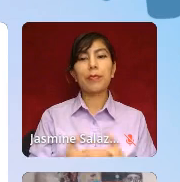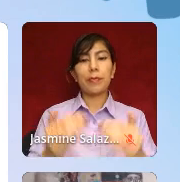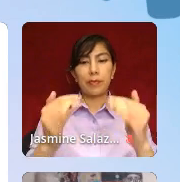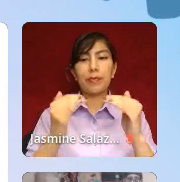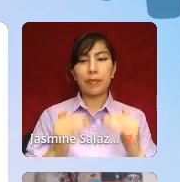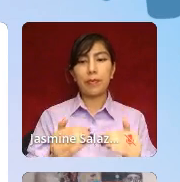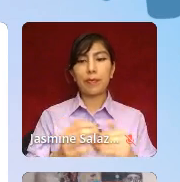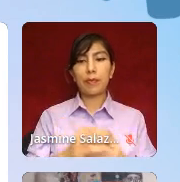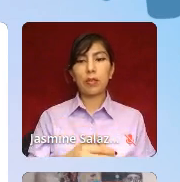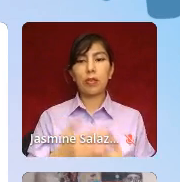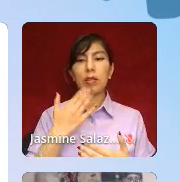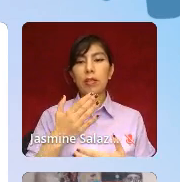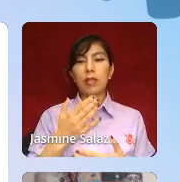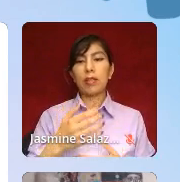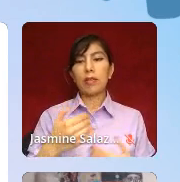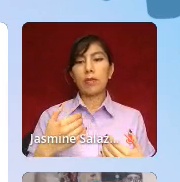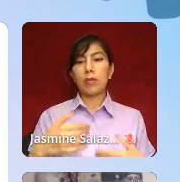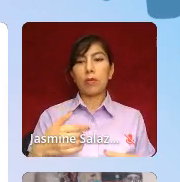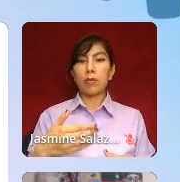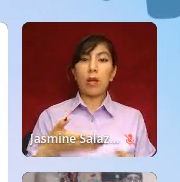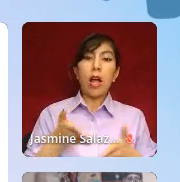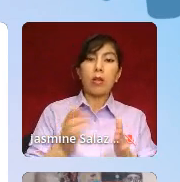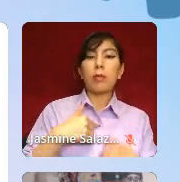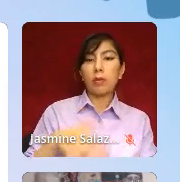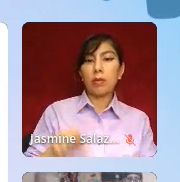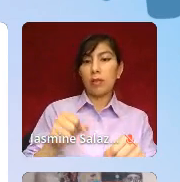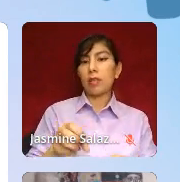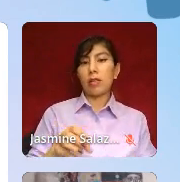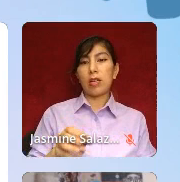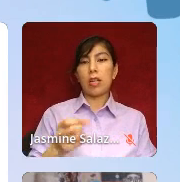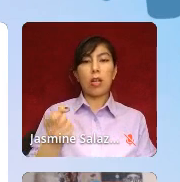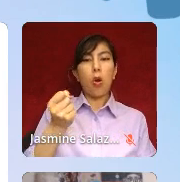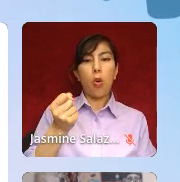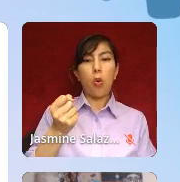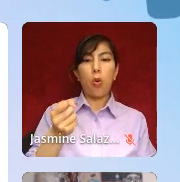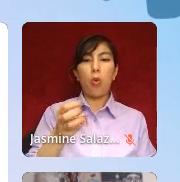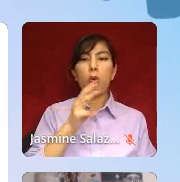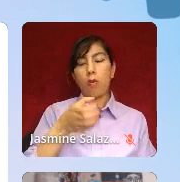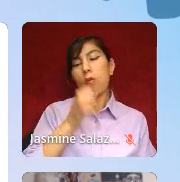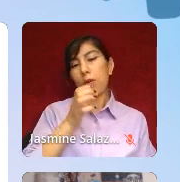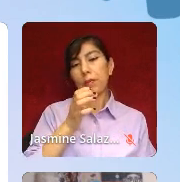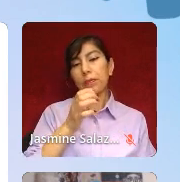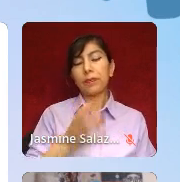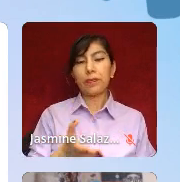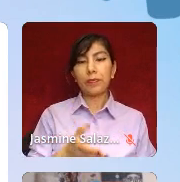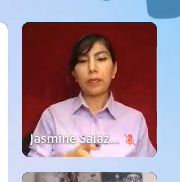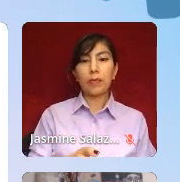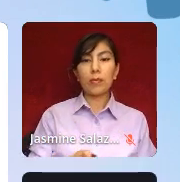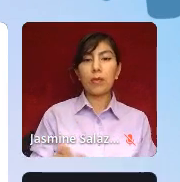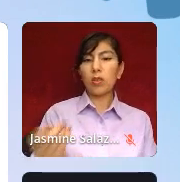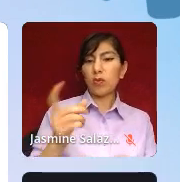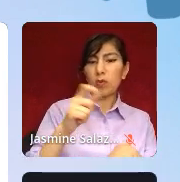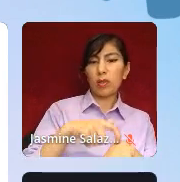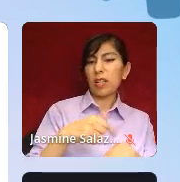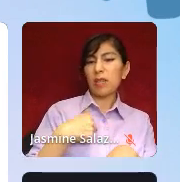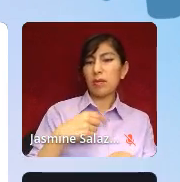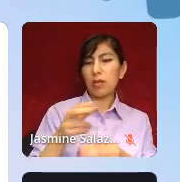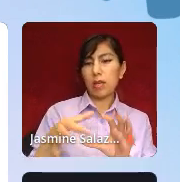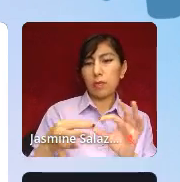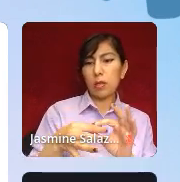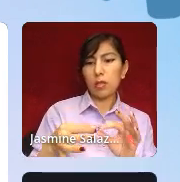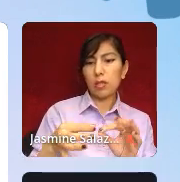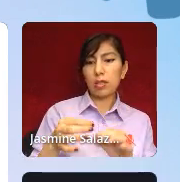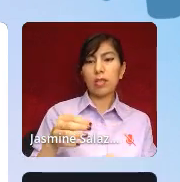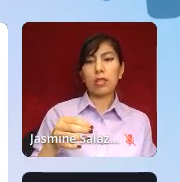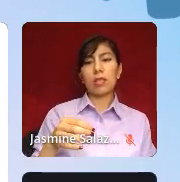Thanks for letting me take a pause and drink water. So I might have mentioned a few times that the Black community is not a monolith.